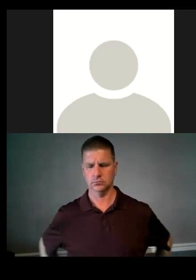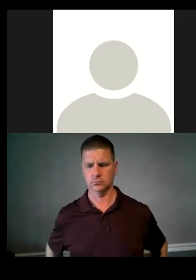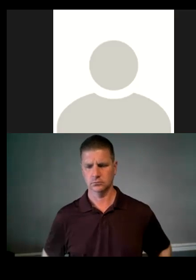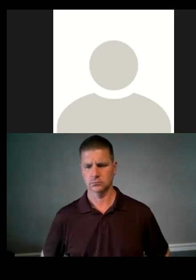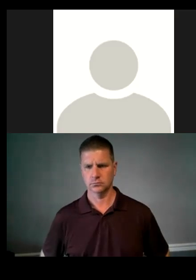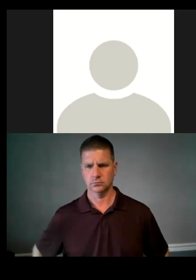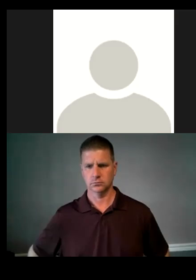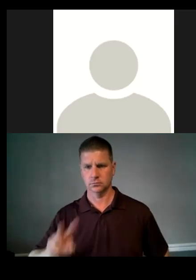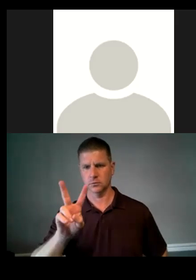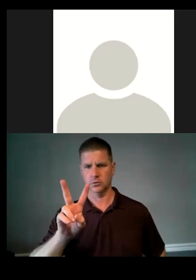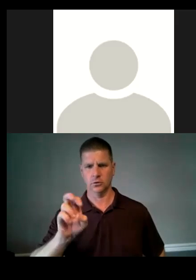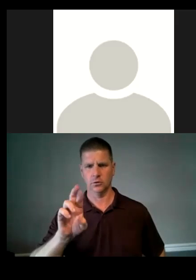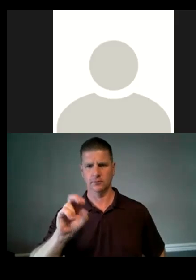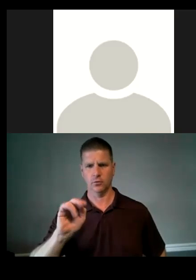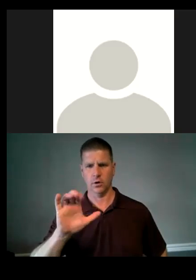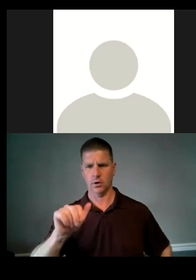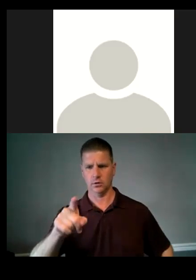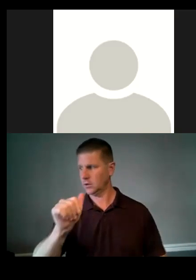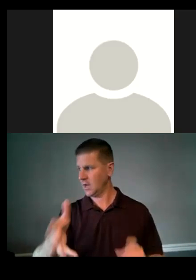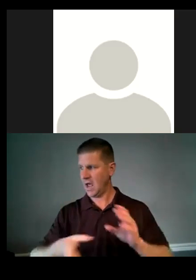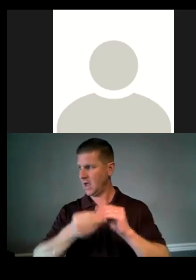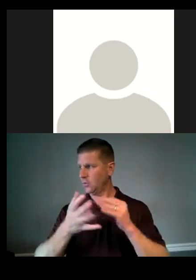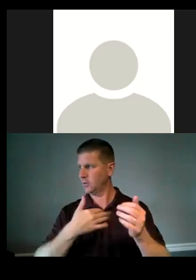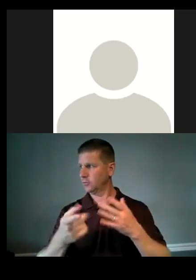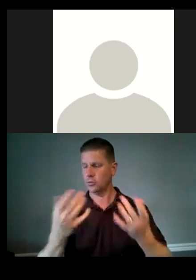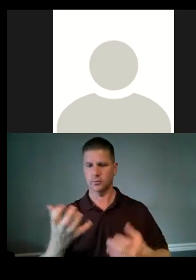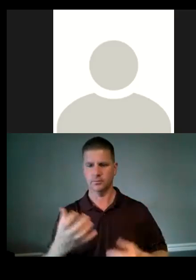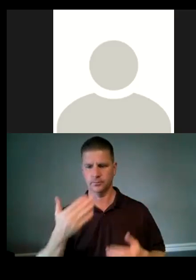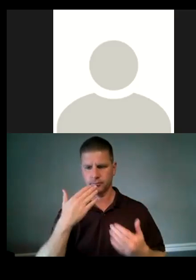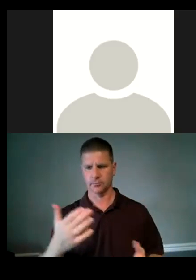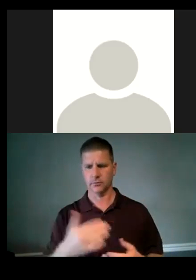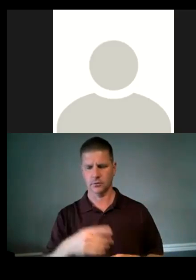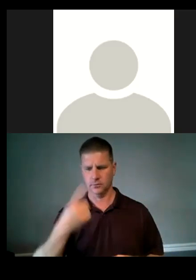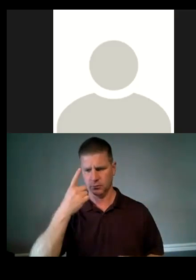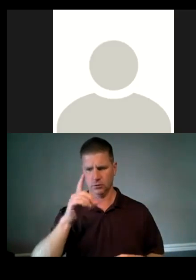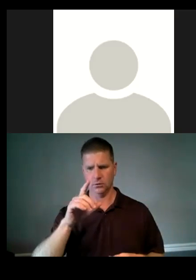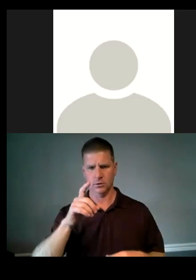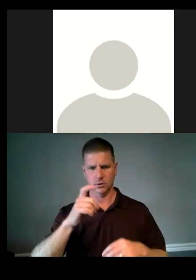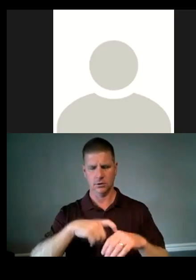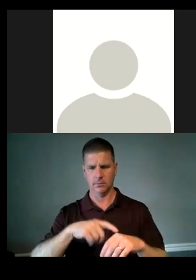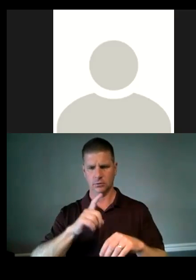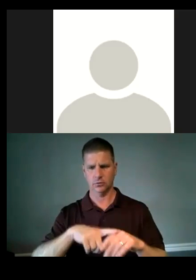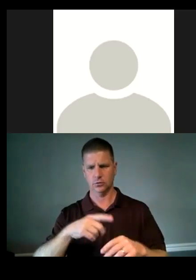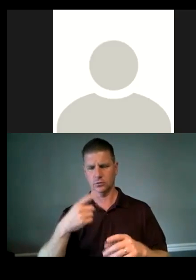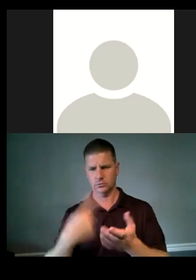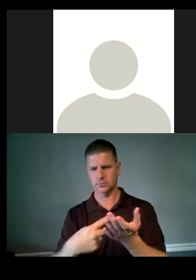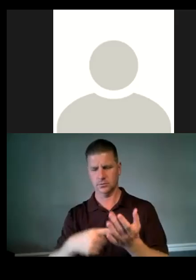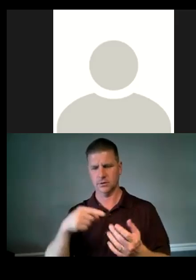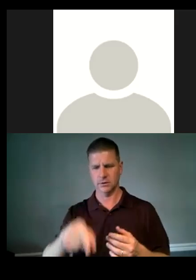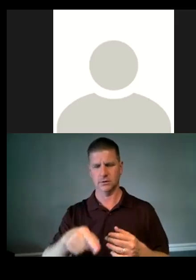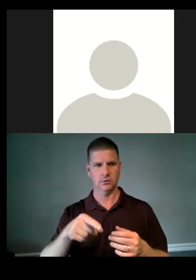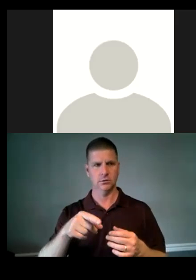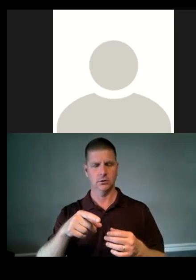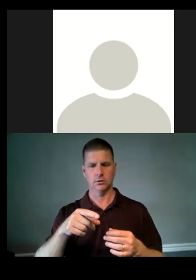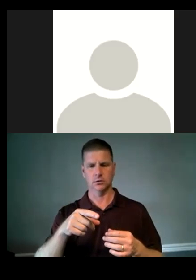Hi, Veronica, you're welcome to add anything you want to add. Thank you so much for that, for the time to address this matter. Um,